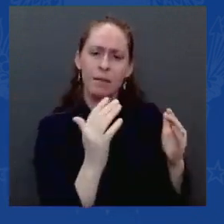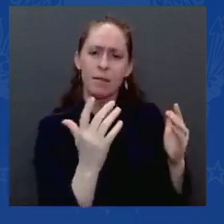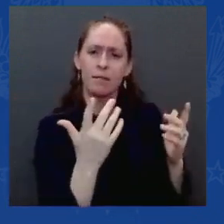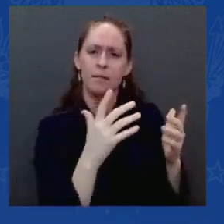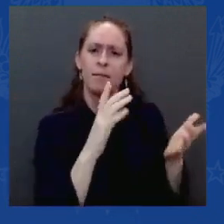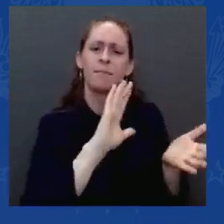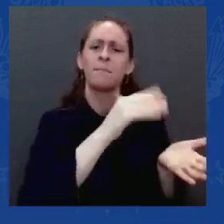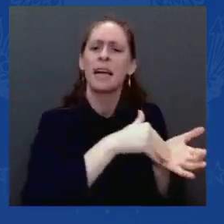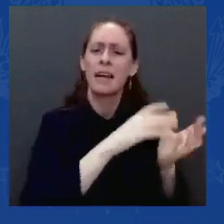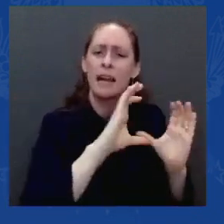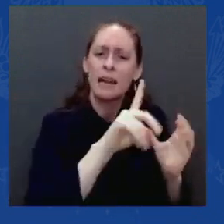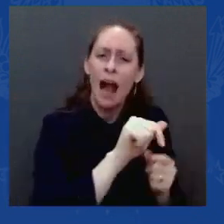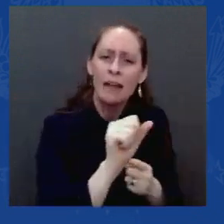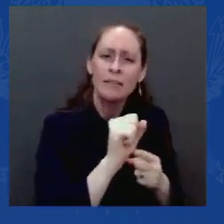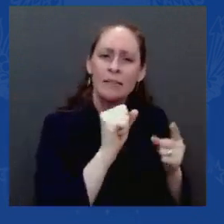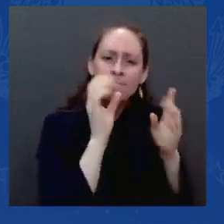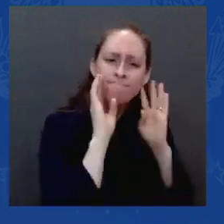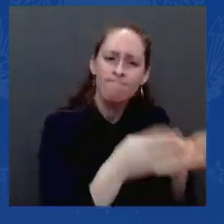And, folks,